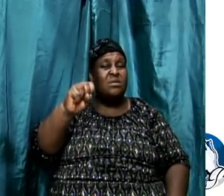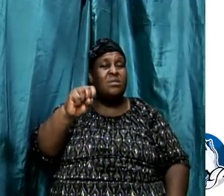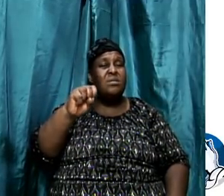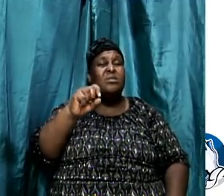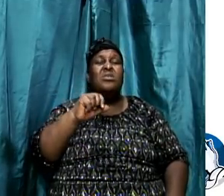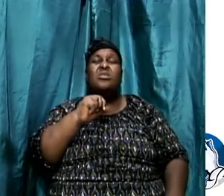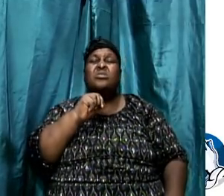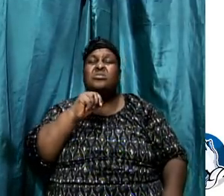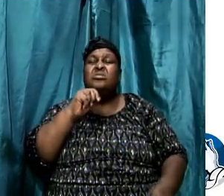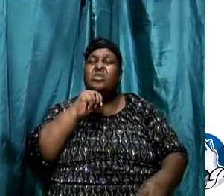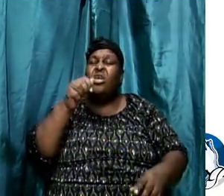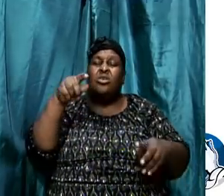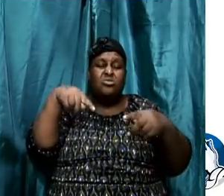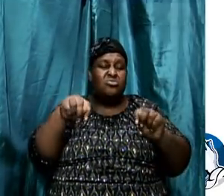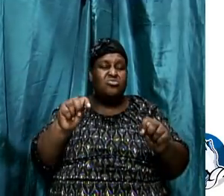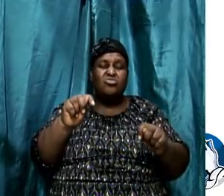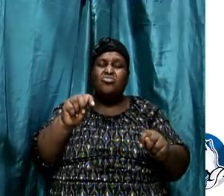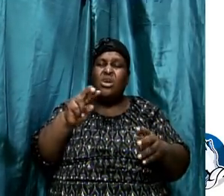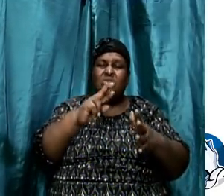into a